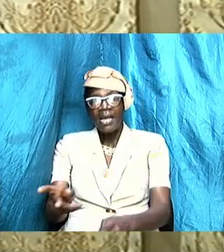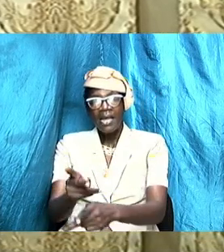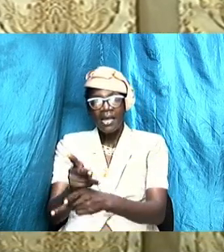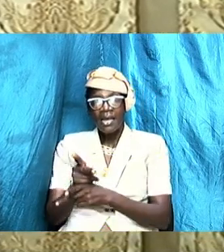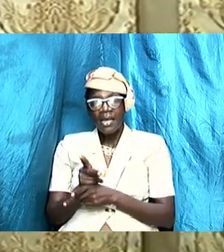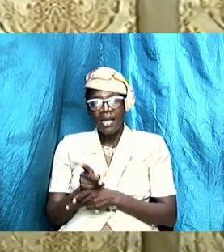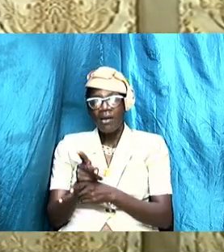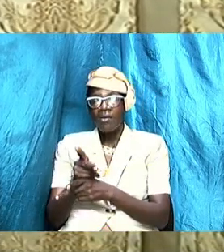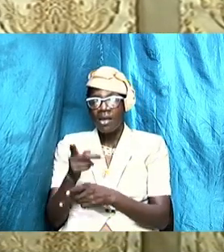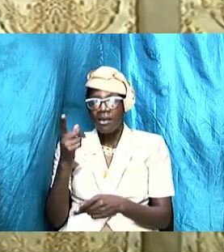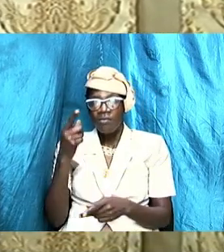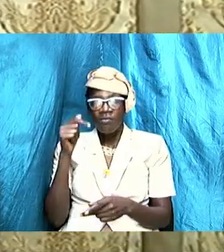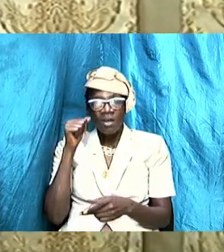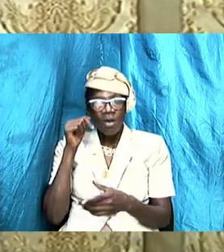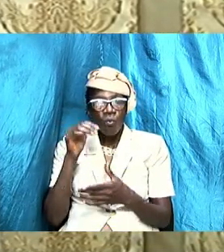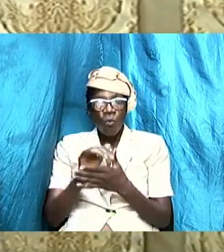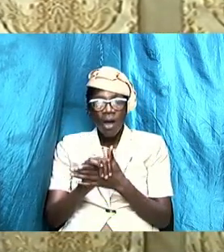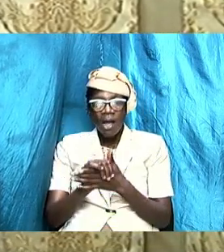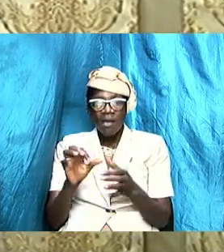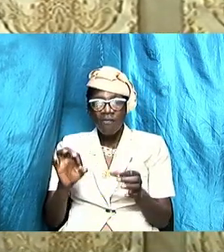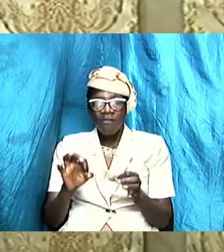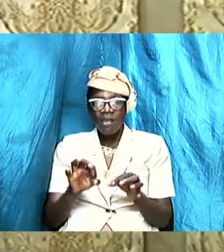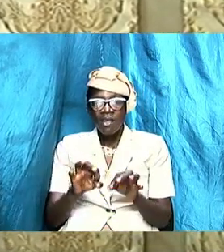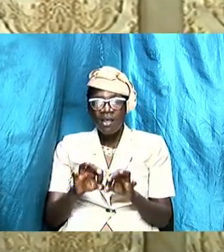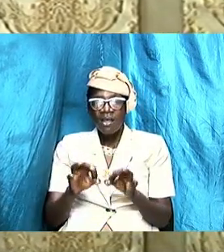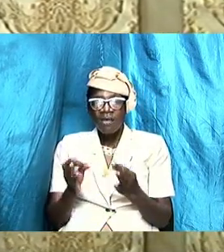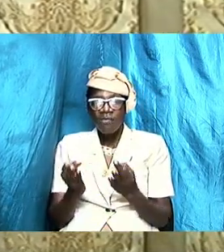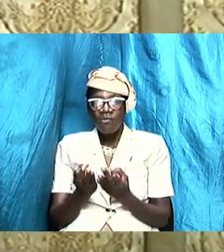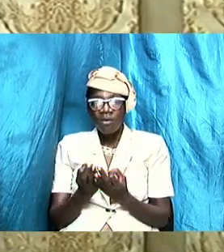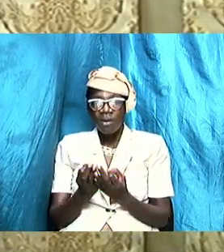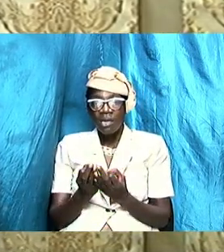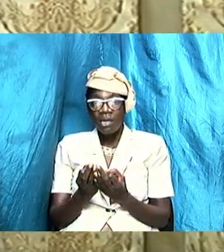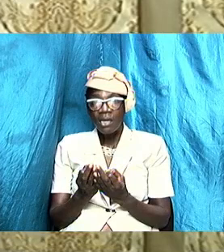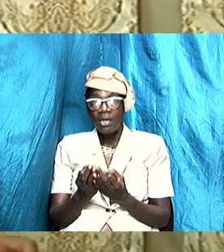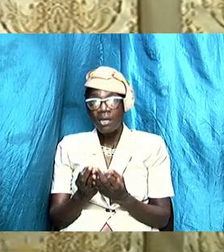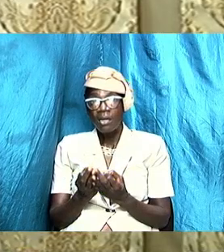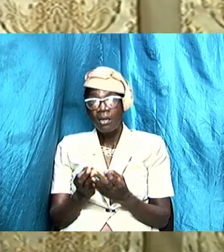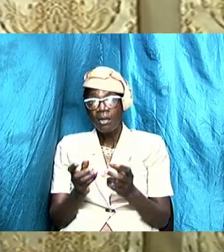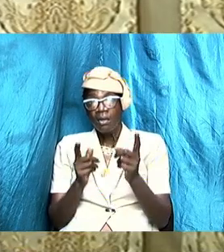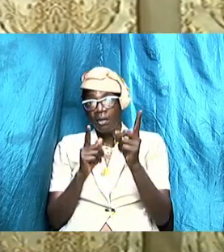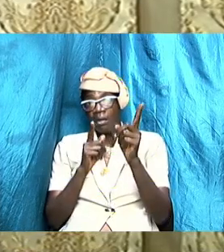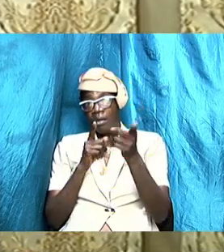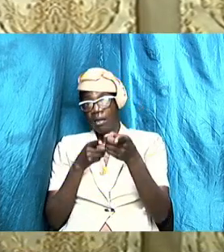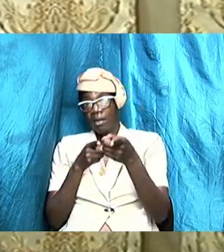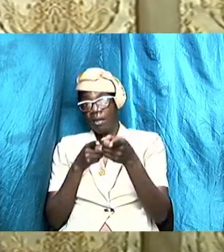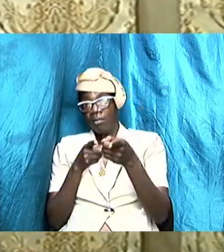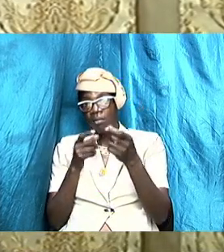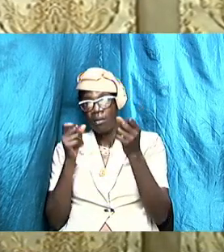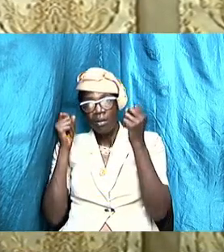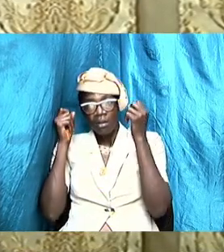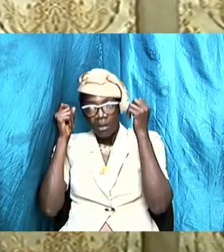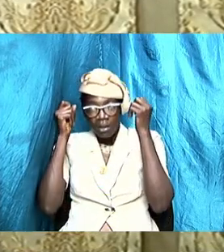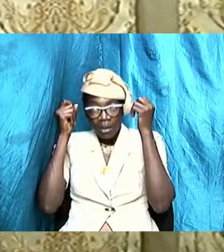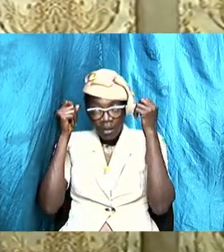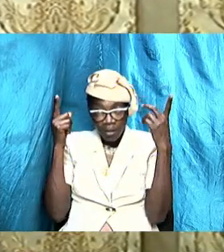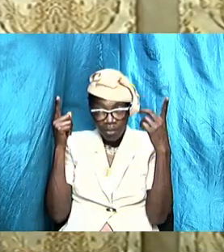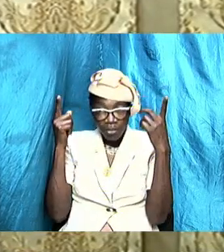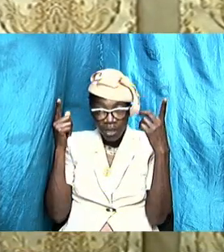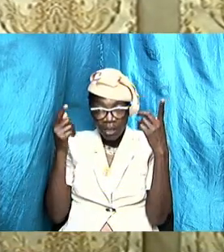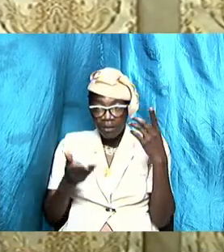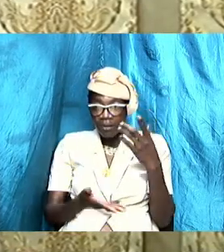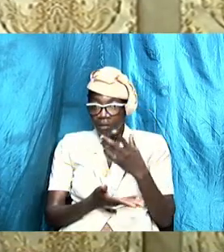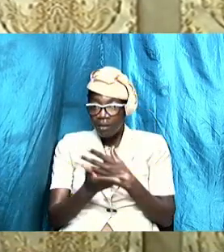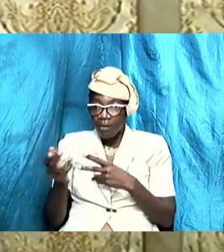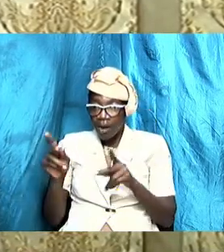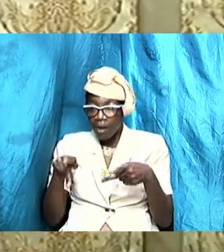wife and family and I'm surprised that there are folks that would have issues